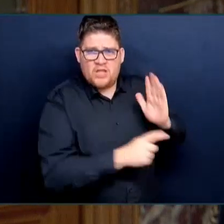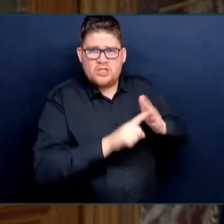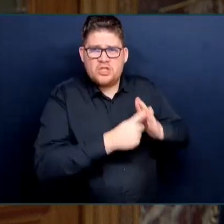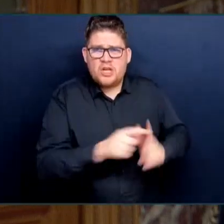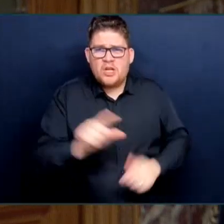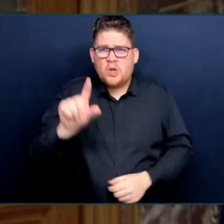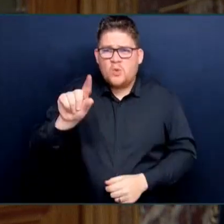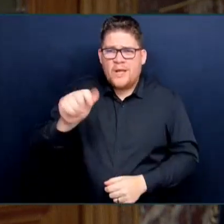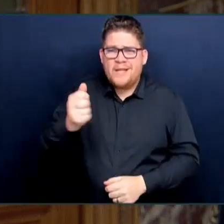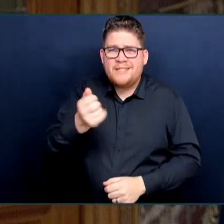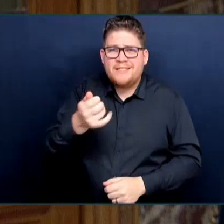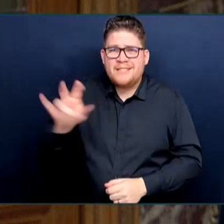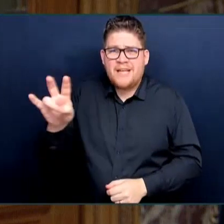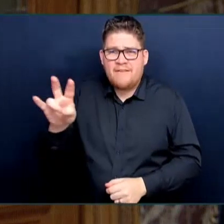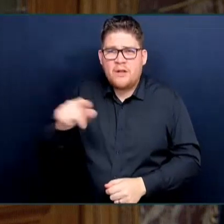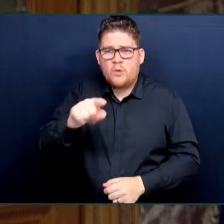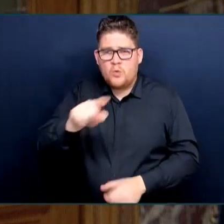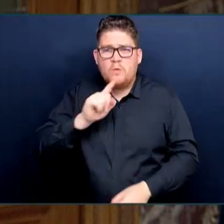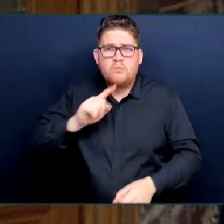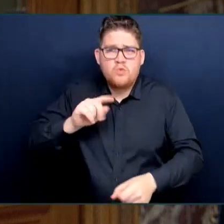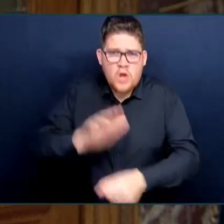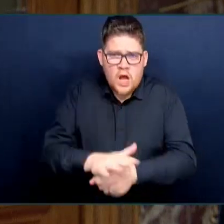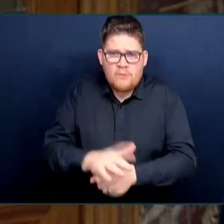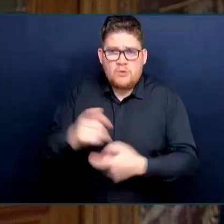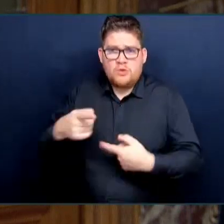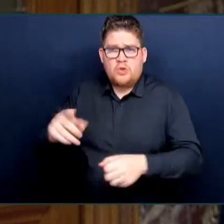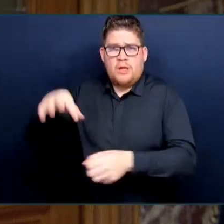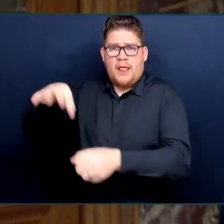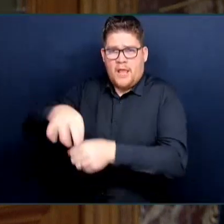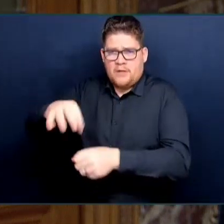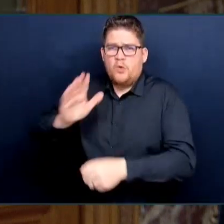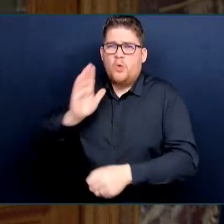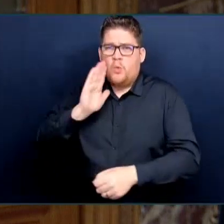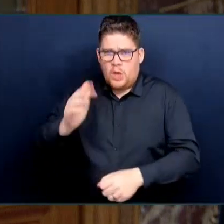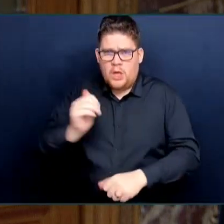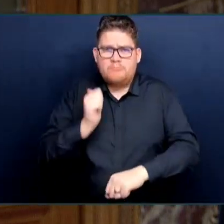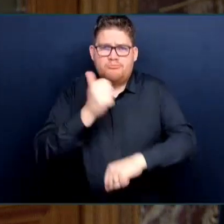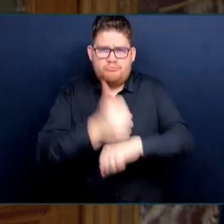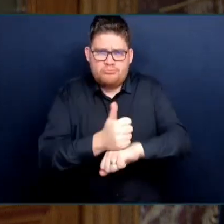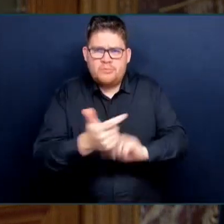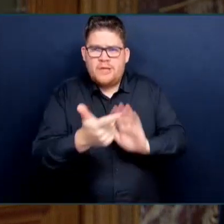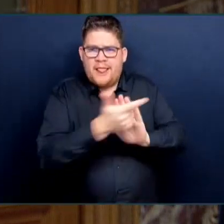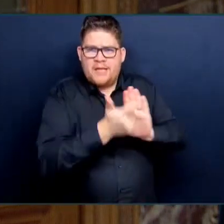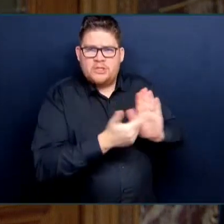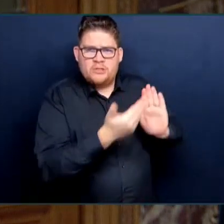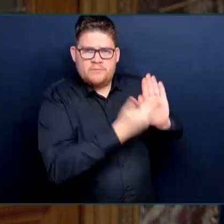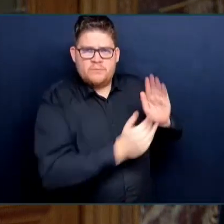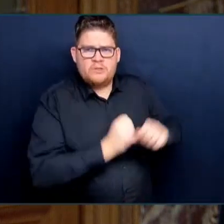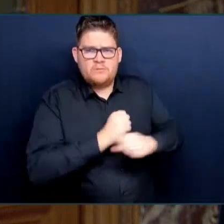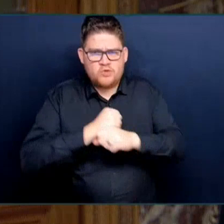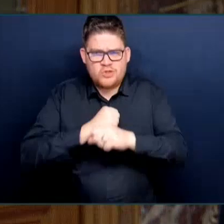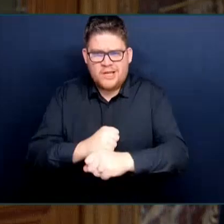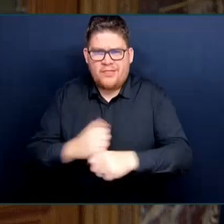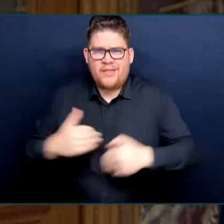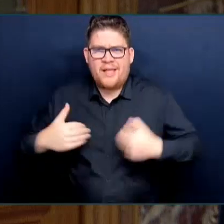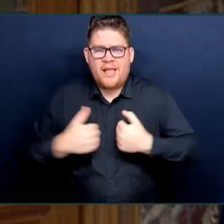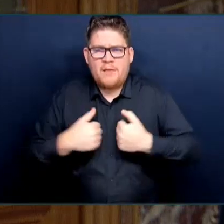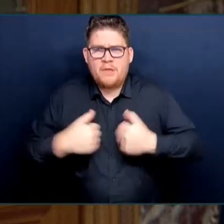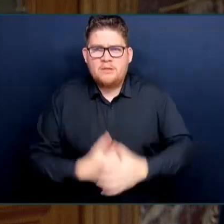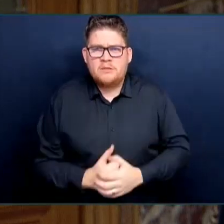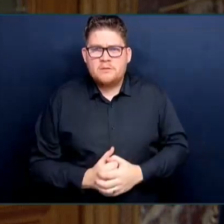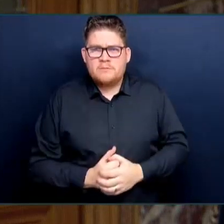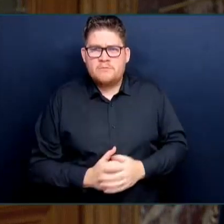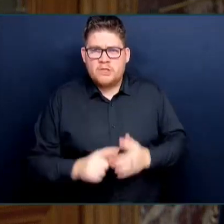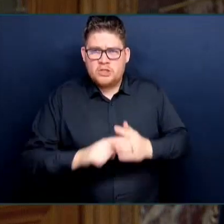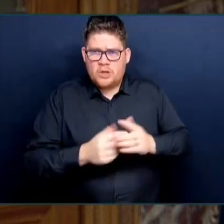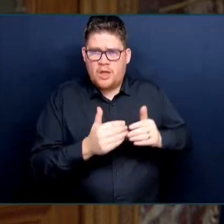that they would introduce species-at-risk legislation. And the work started, but the people that were working on